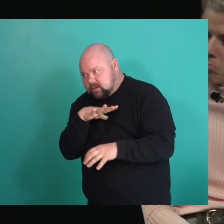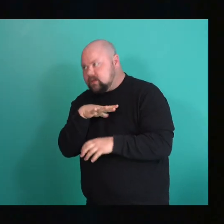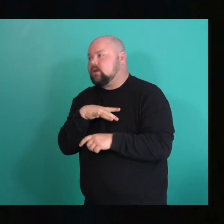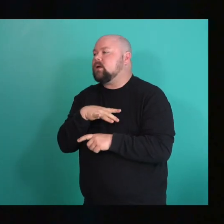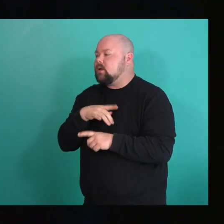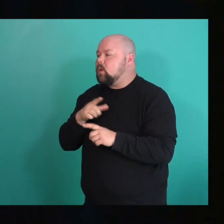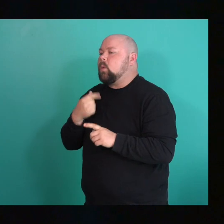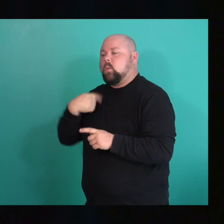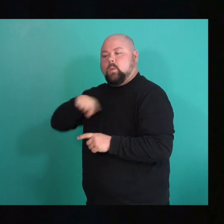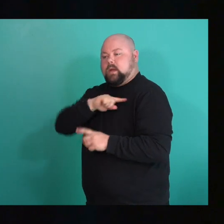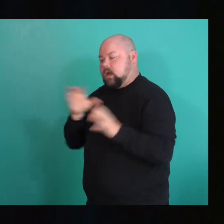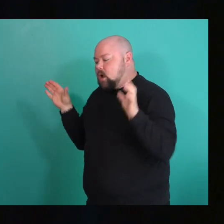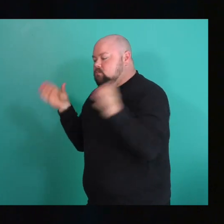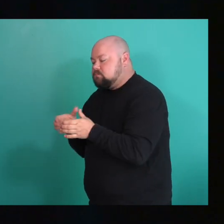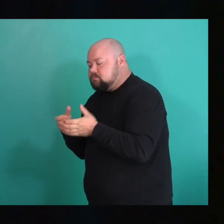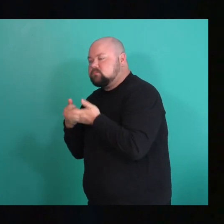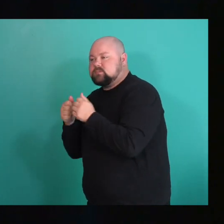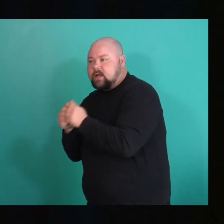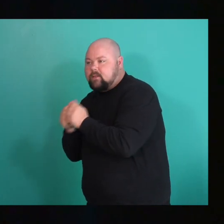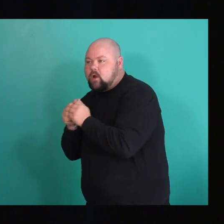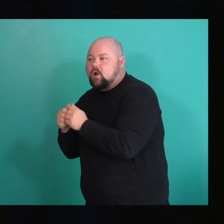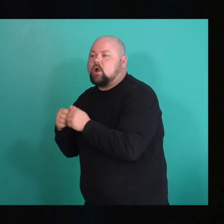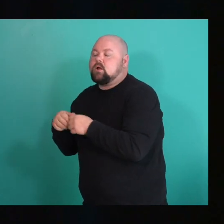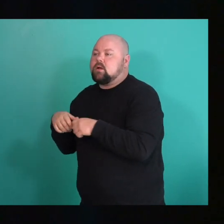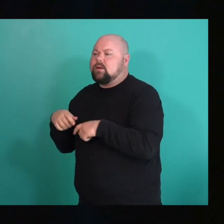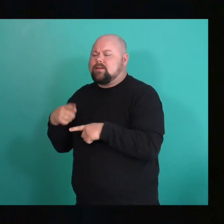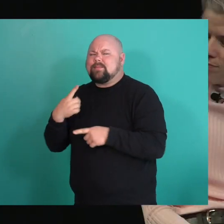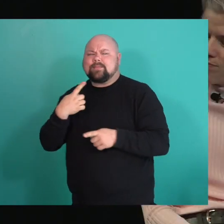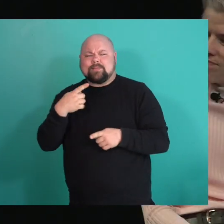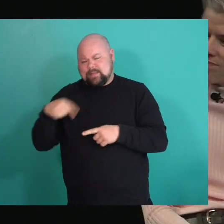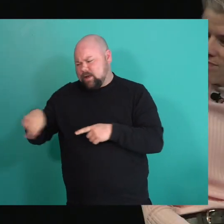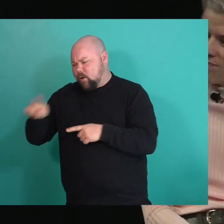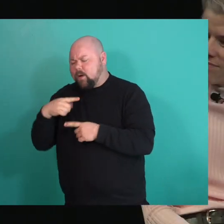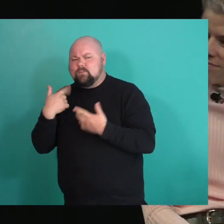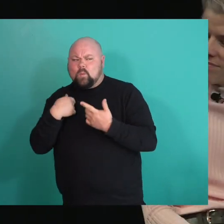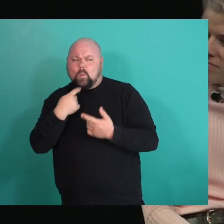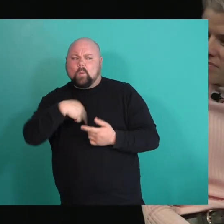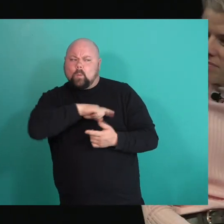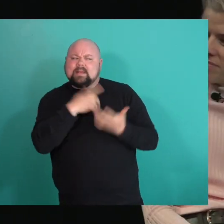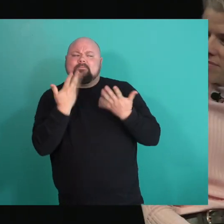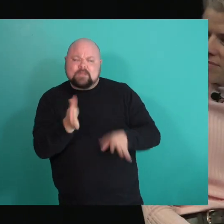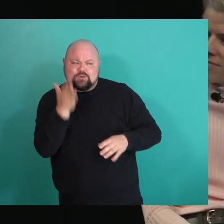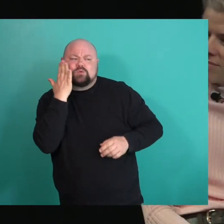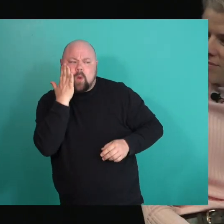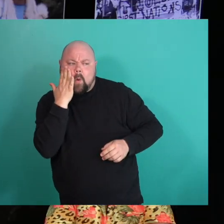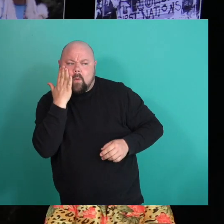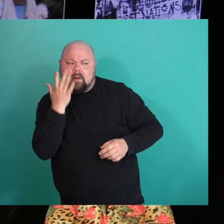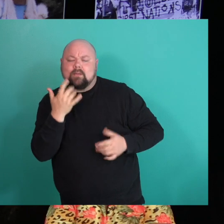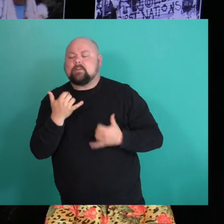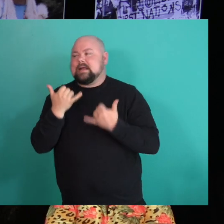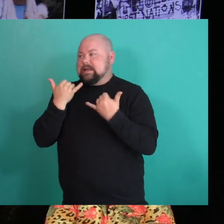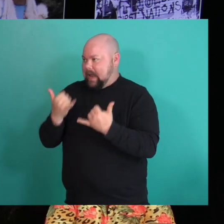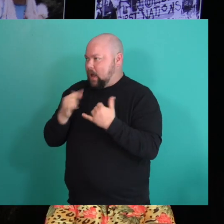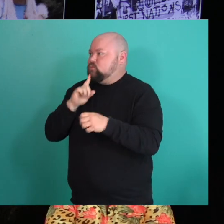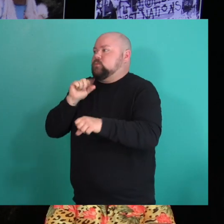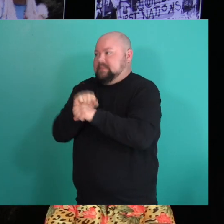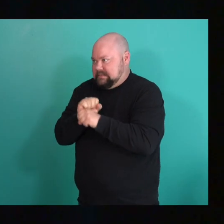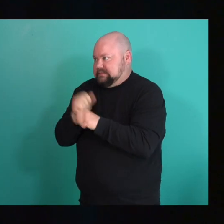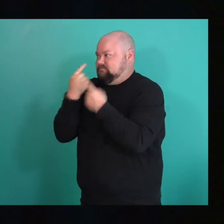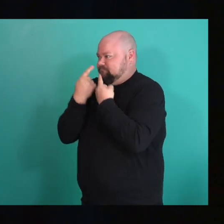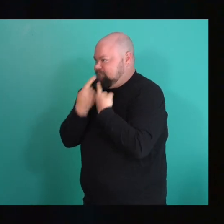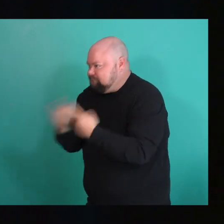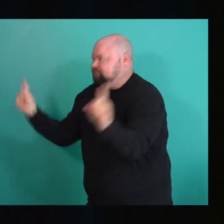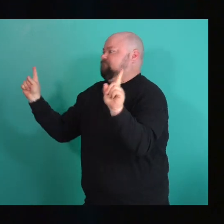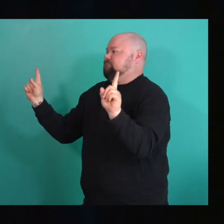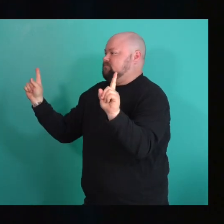but they were all like, we know, we already know that. Uh, and I was just like, yeah, but this is, this is official now saying